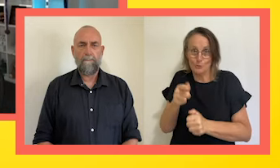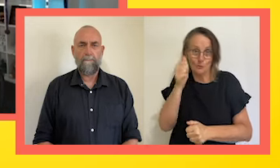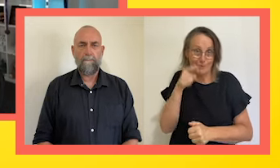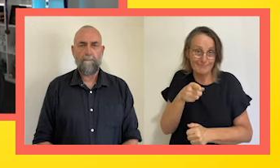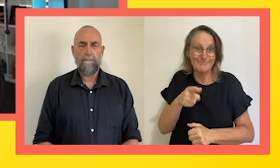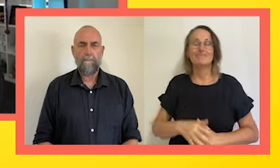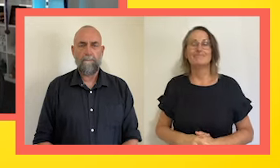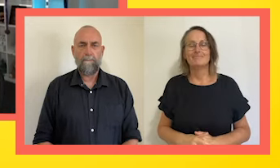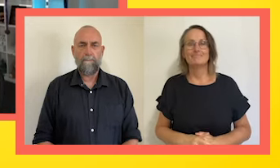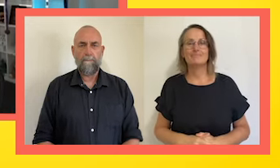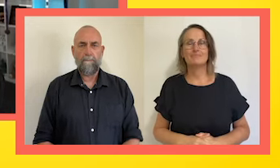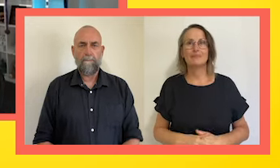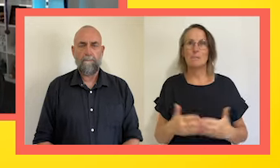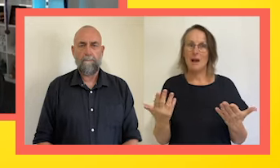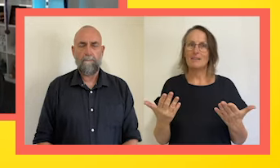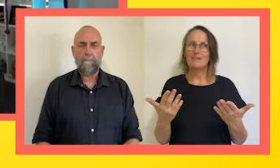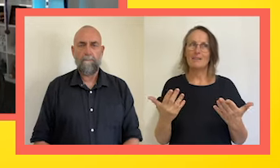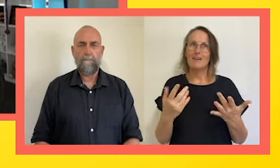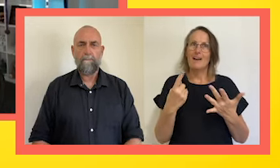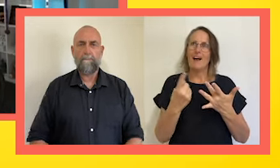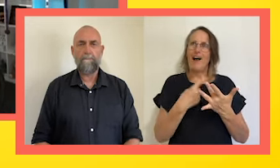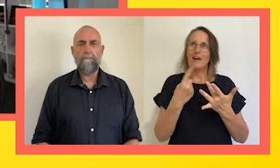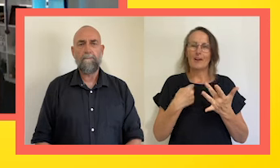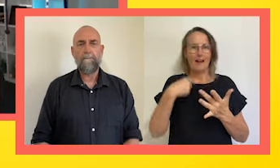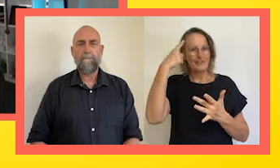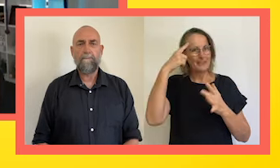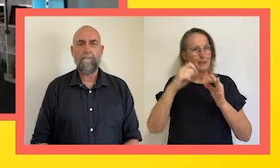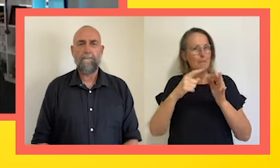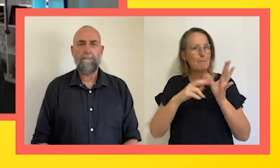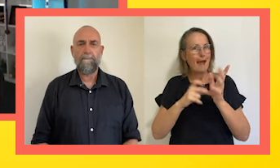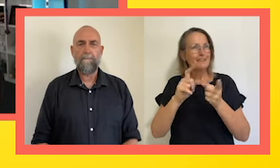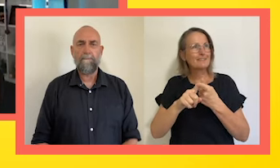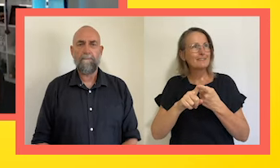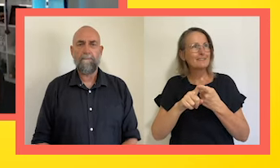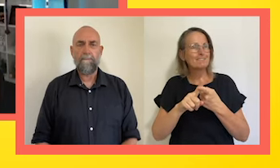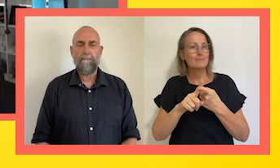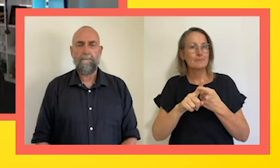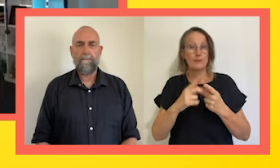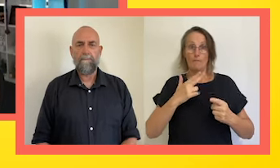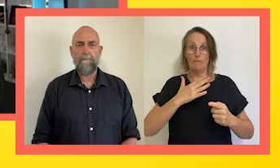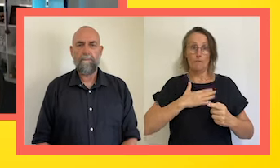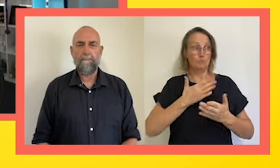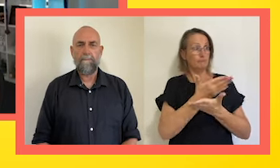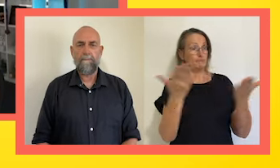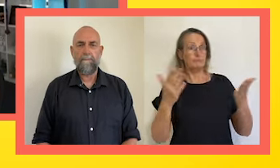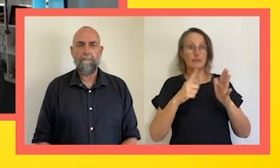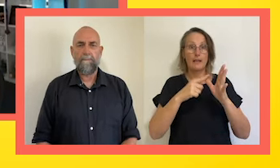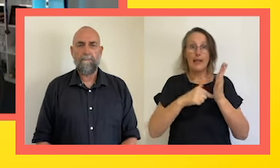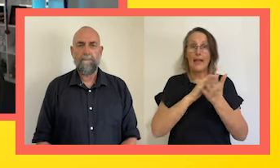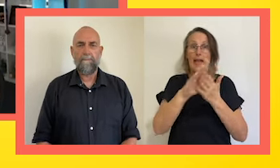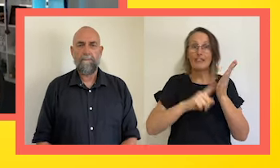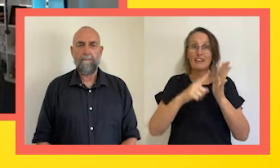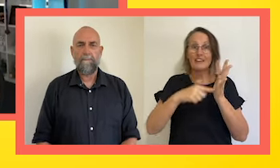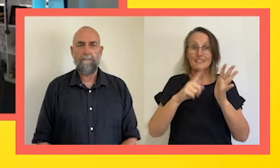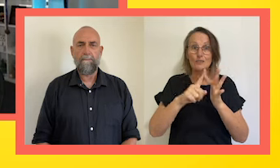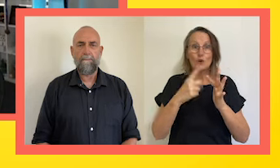knows. But outside of that, I think that something that you do as an athlete, you have an audience